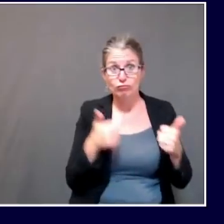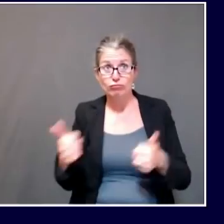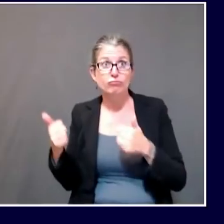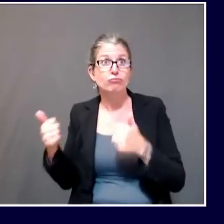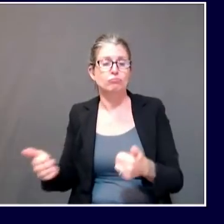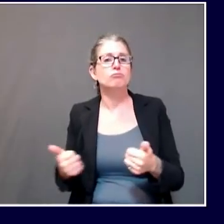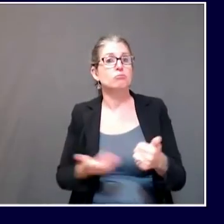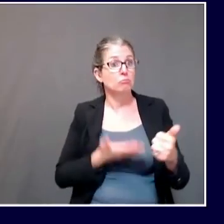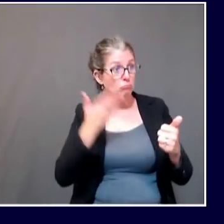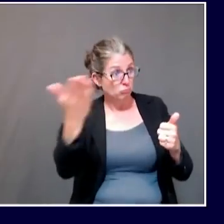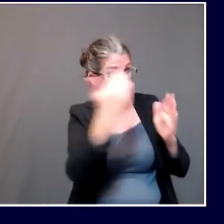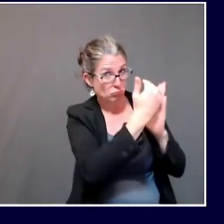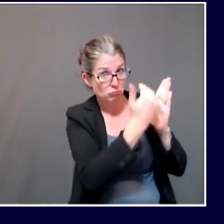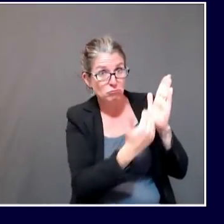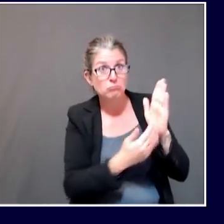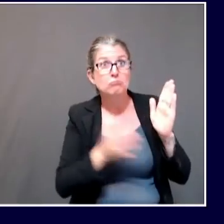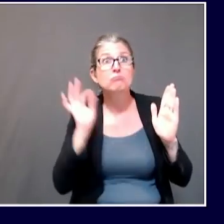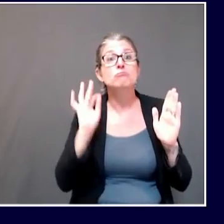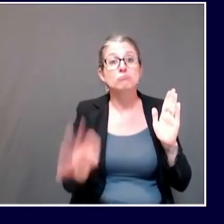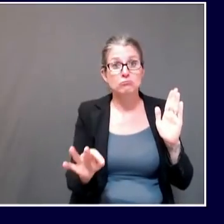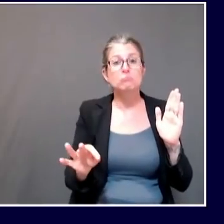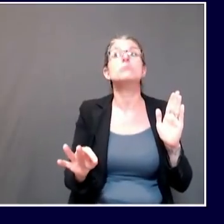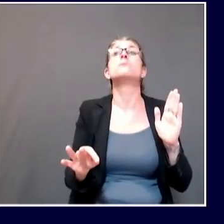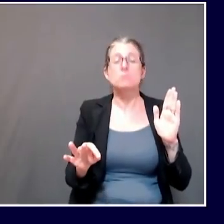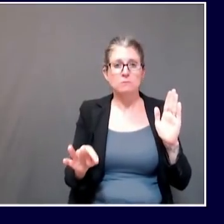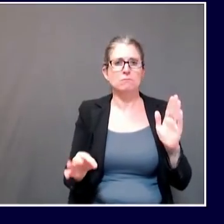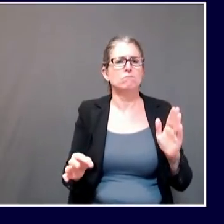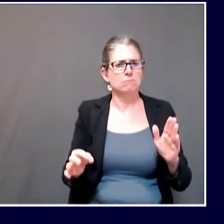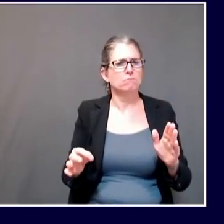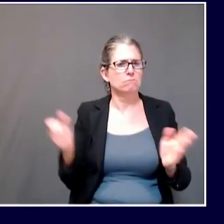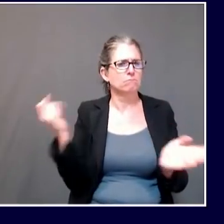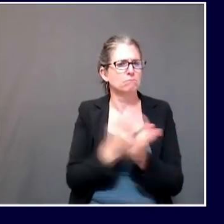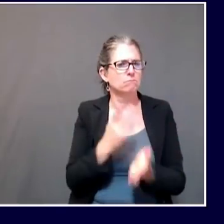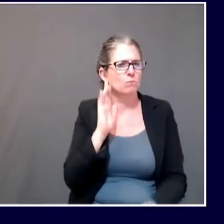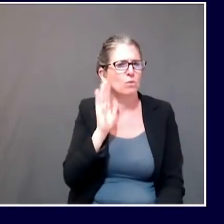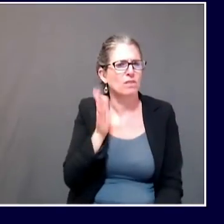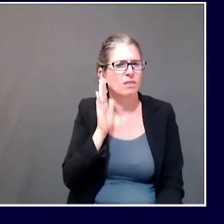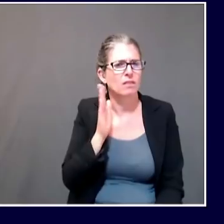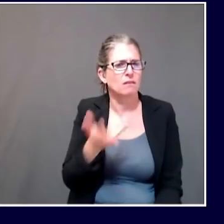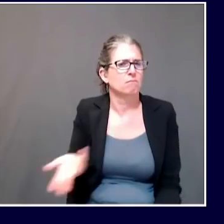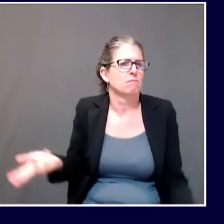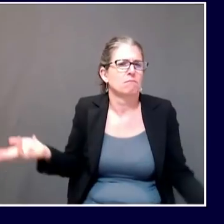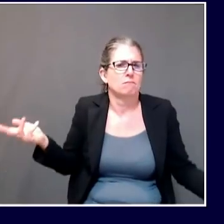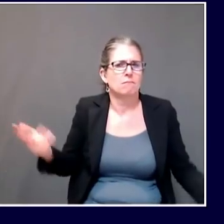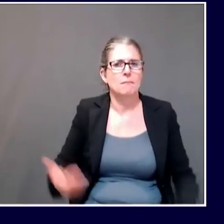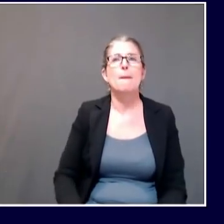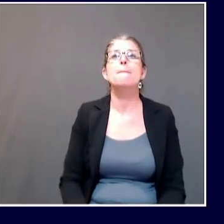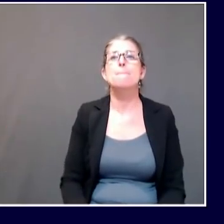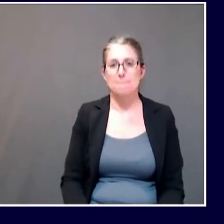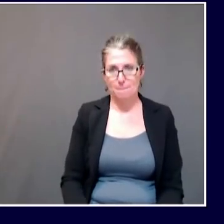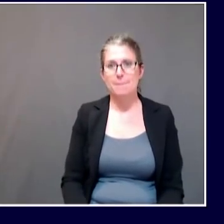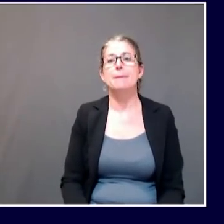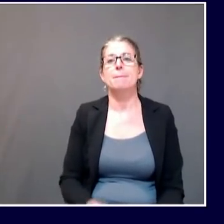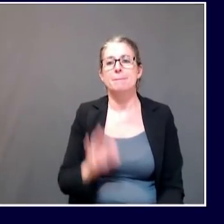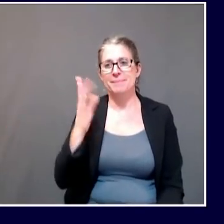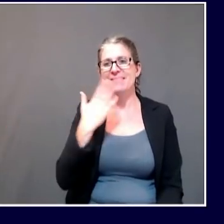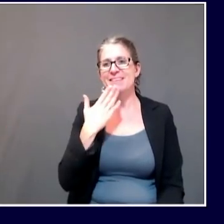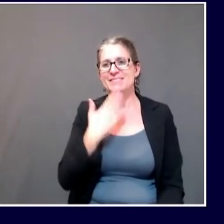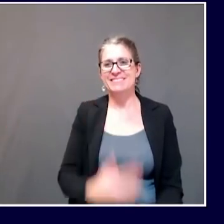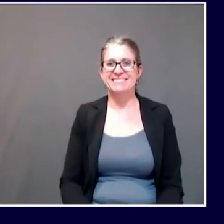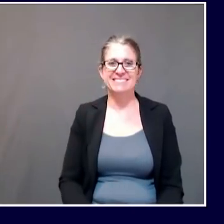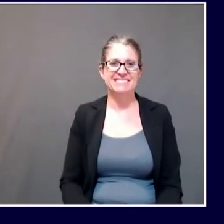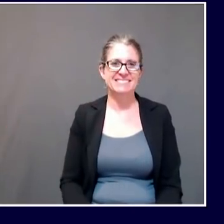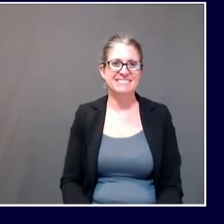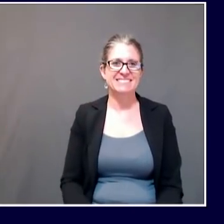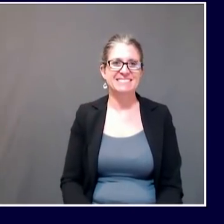we have crystal clear guidance for everyone. Okay, thank you all very much. Appreciate it. Sure thing, Dave.